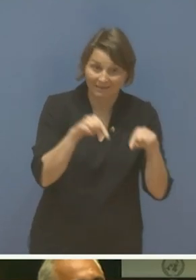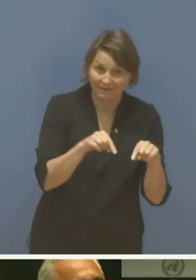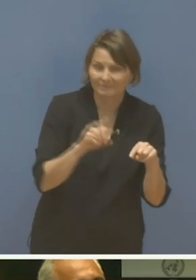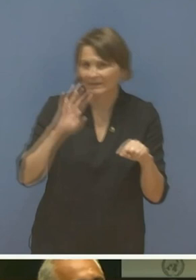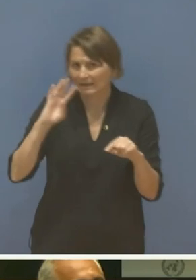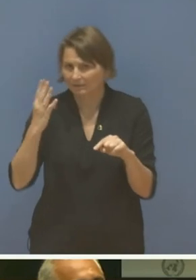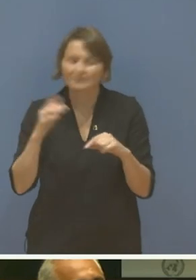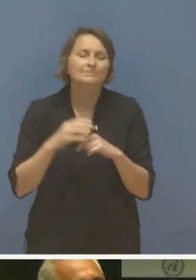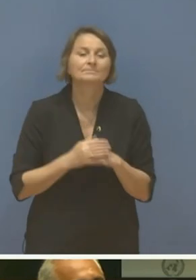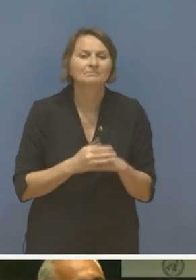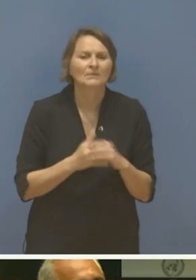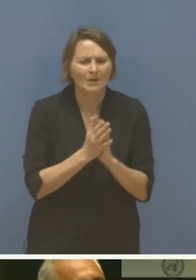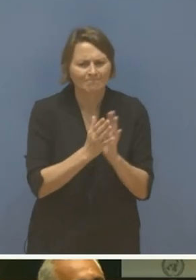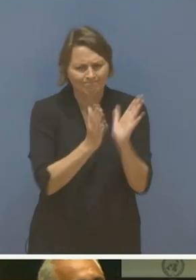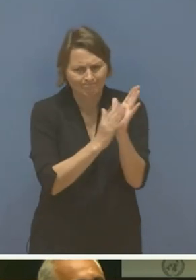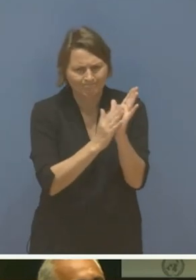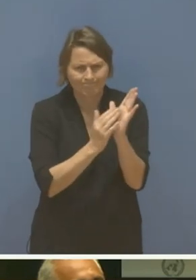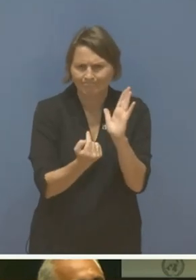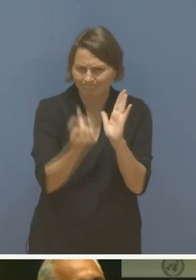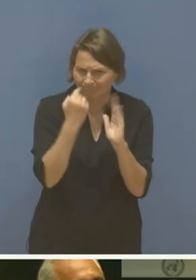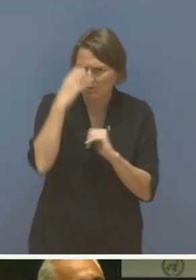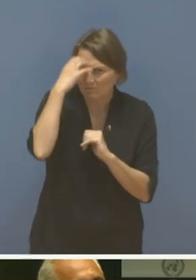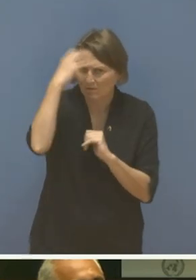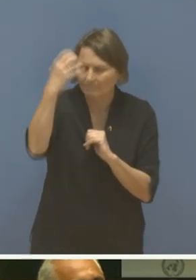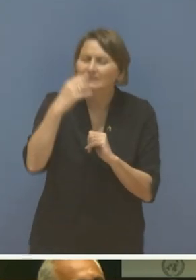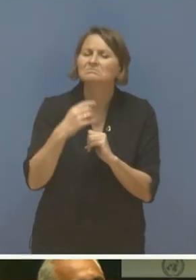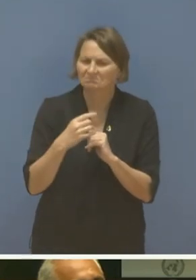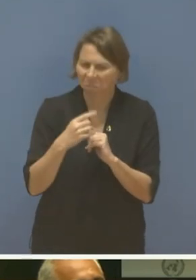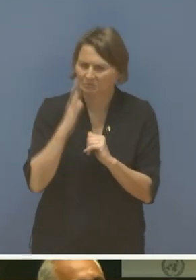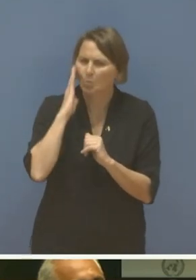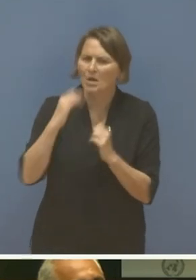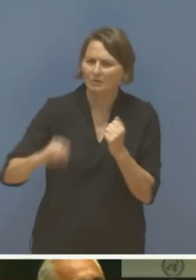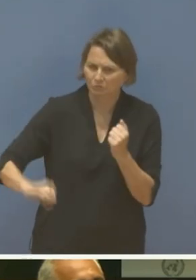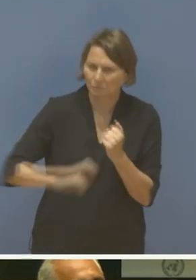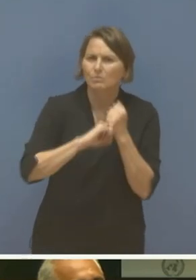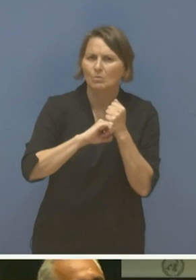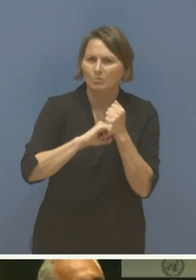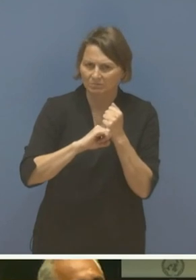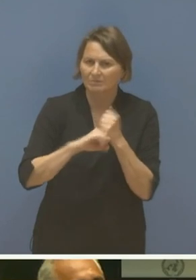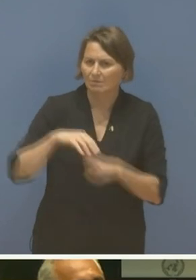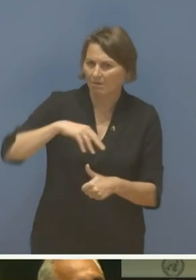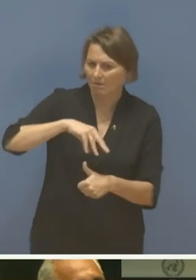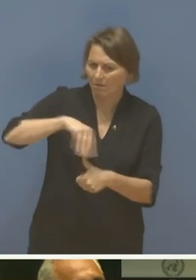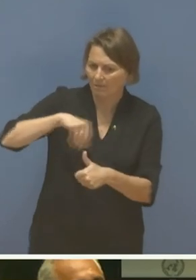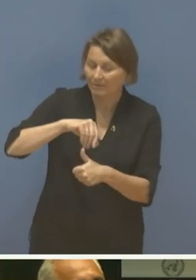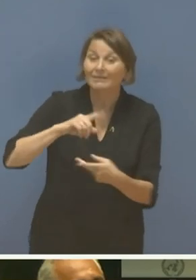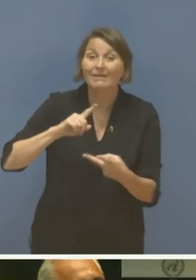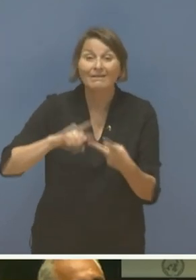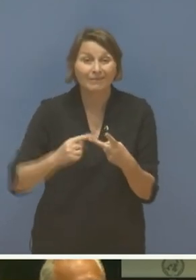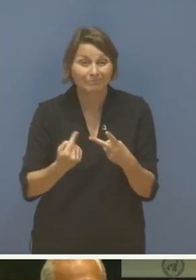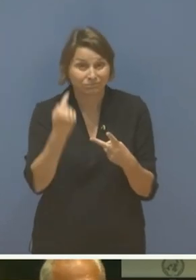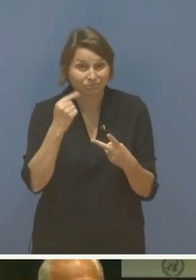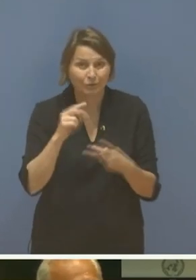hail all of the governments who stated at the time that they would support Armenia, as well as U.S. President Wilson.